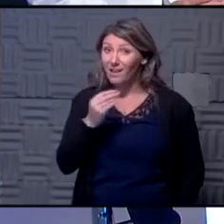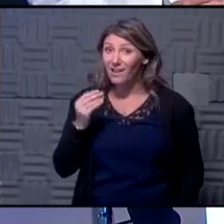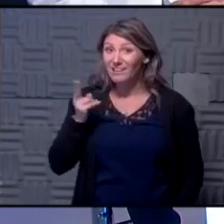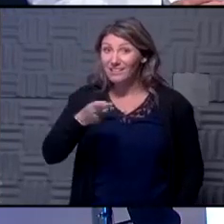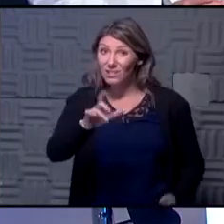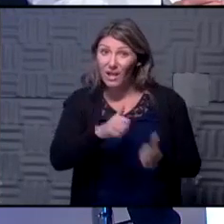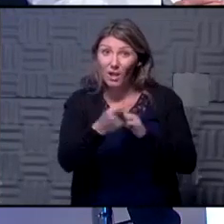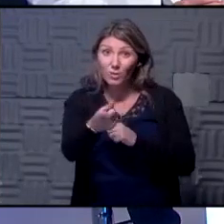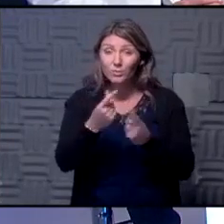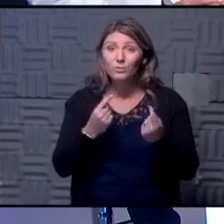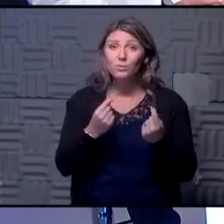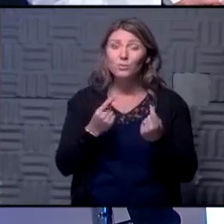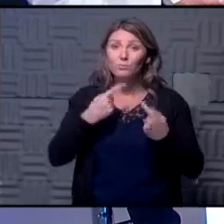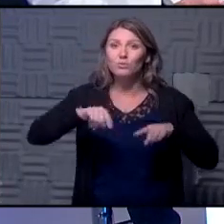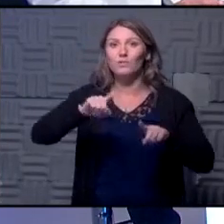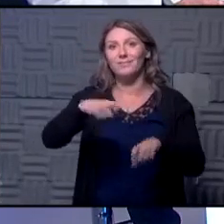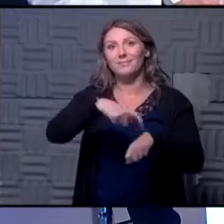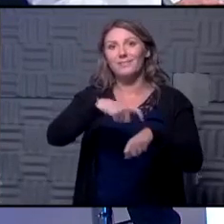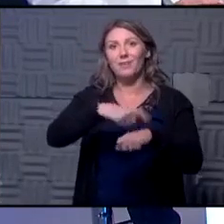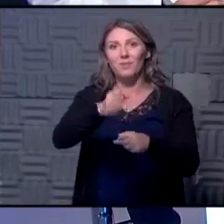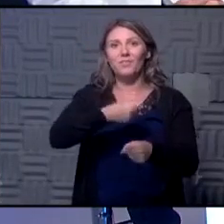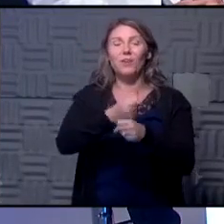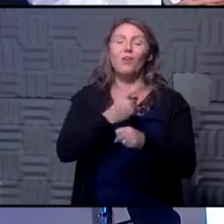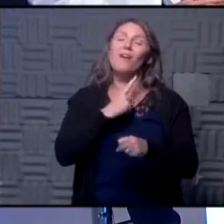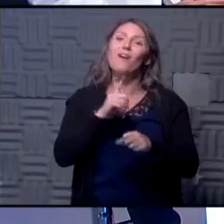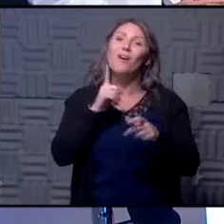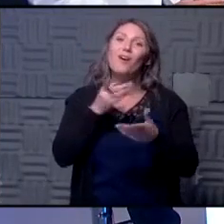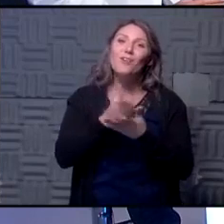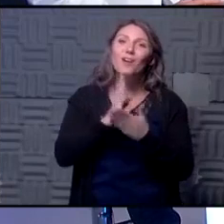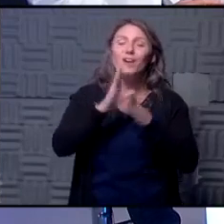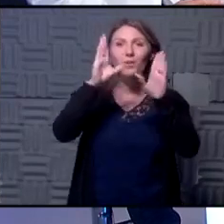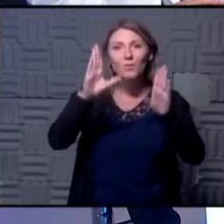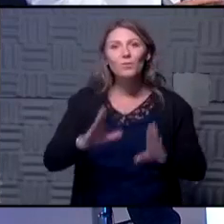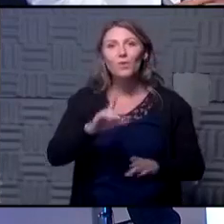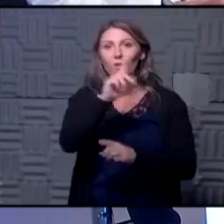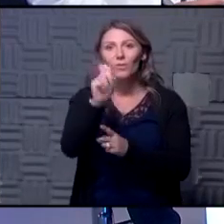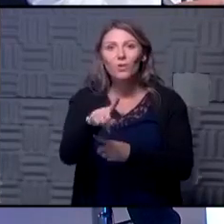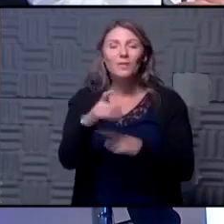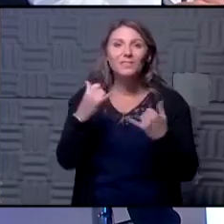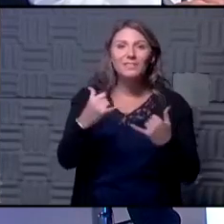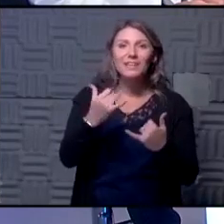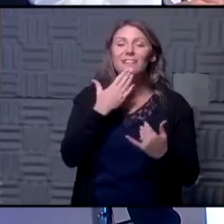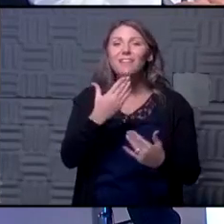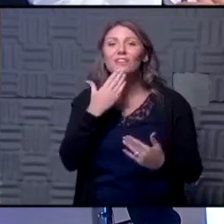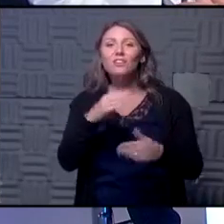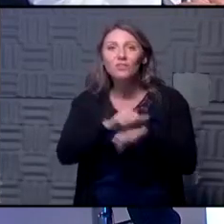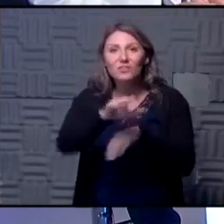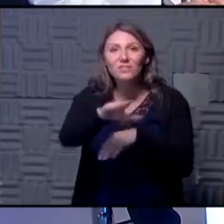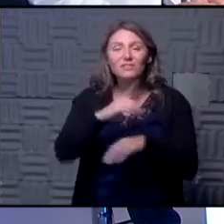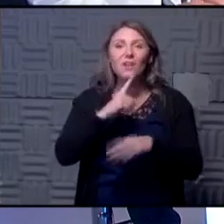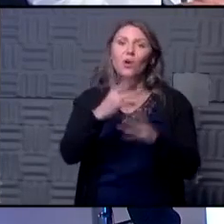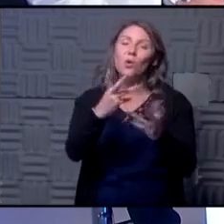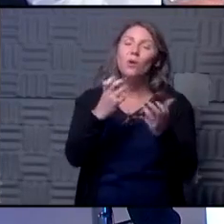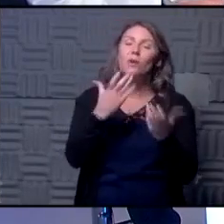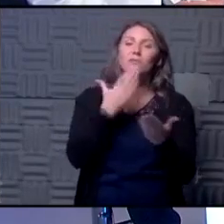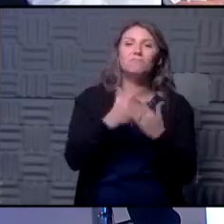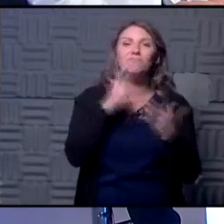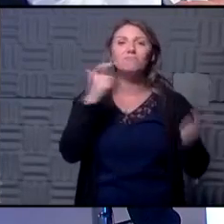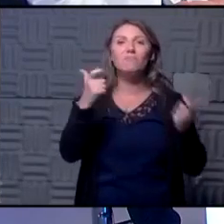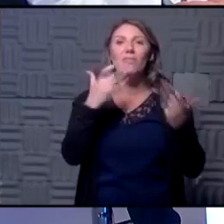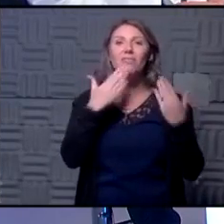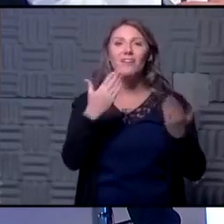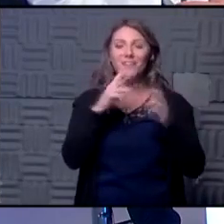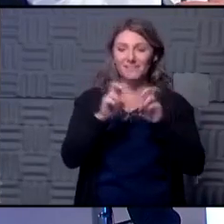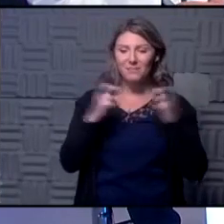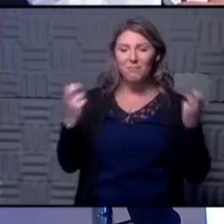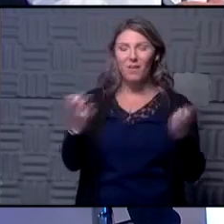how you do certainly this time of year that's for sure all right great questions today thanks everyone for sending those in and we want to uh give a huge thanks to our panel